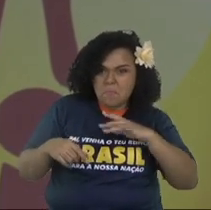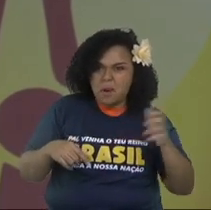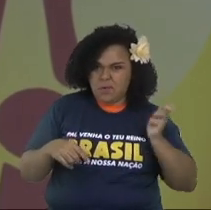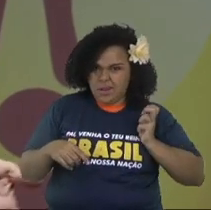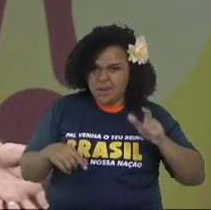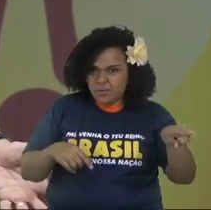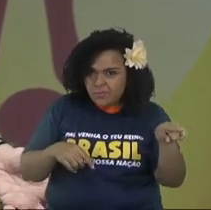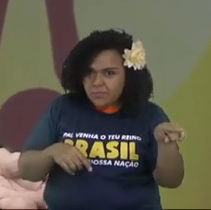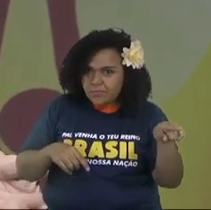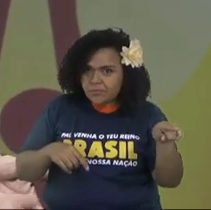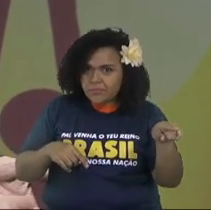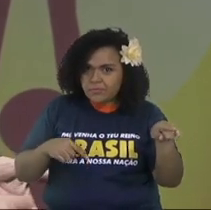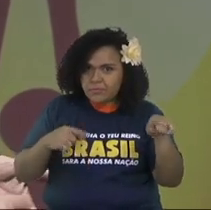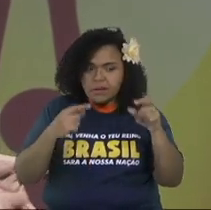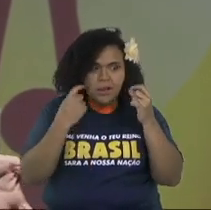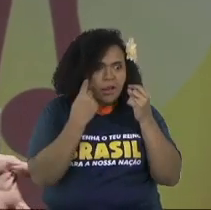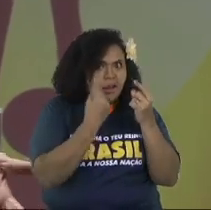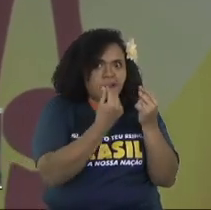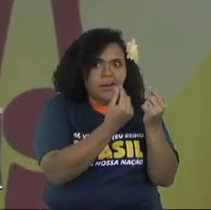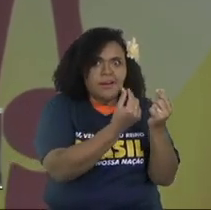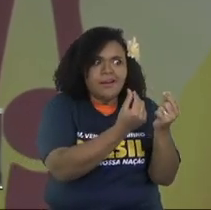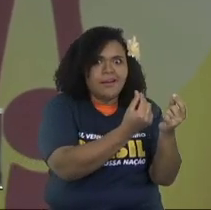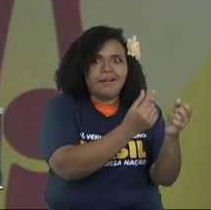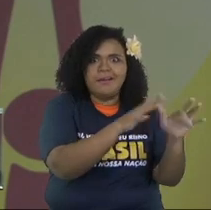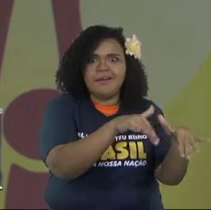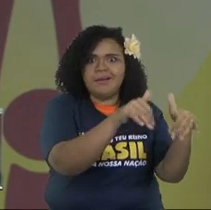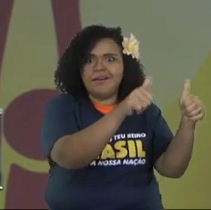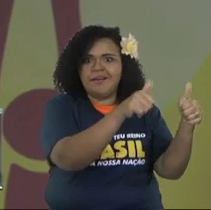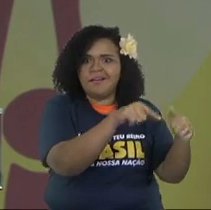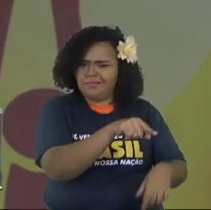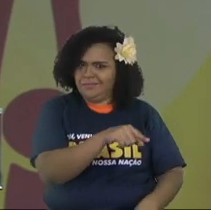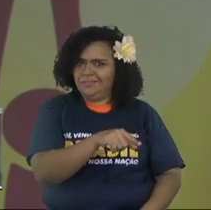you? What would you rather? The rich? Come on.